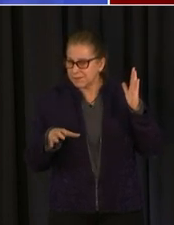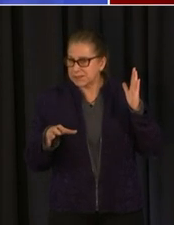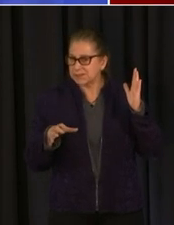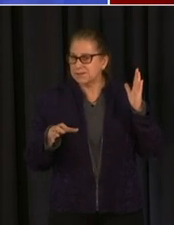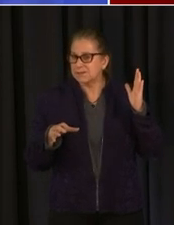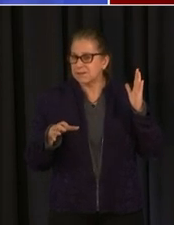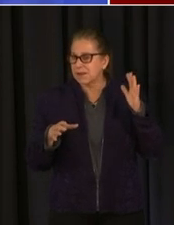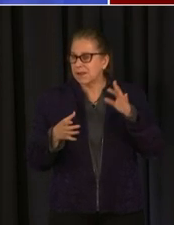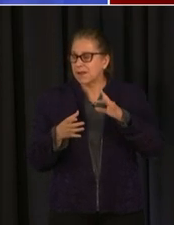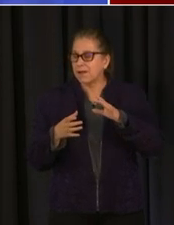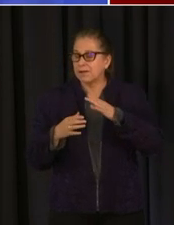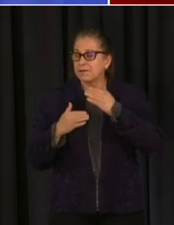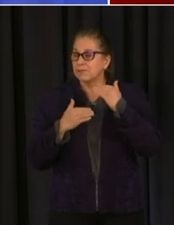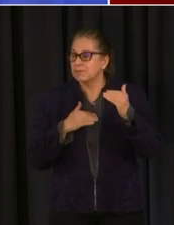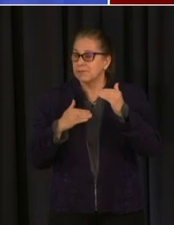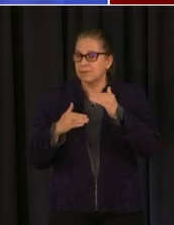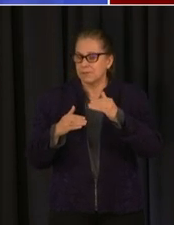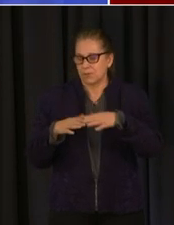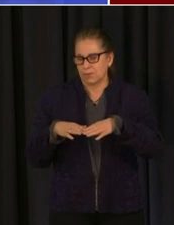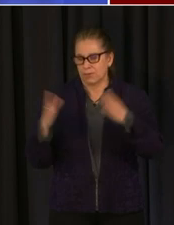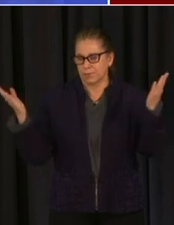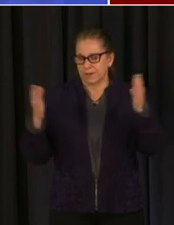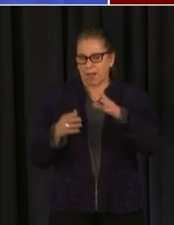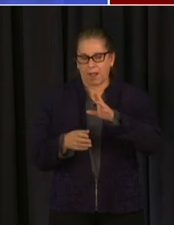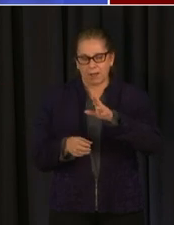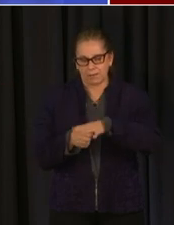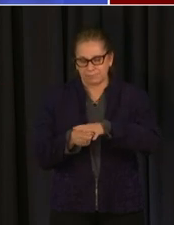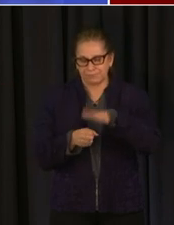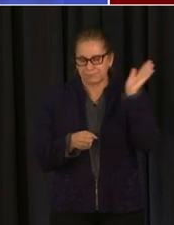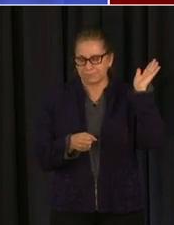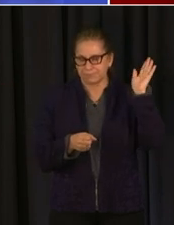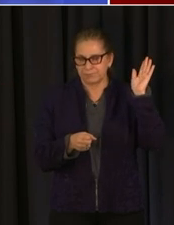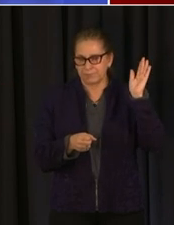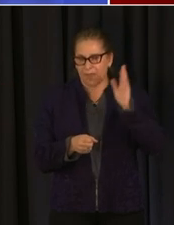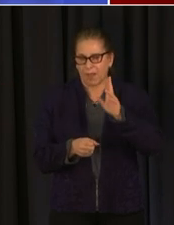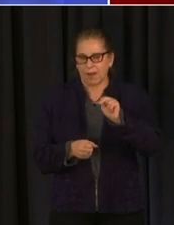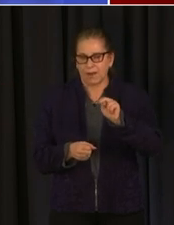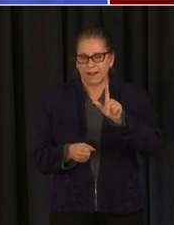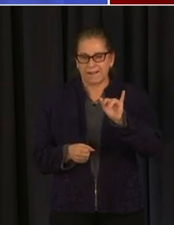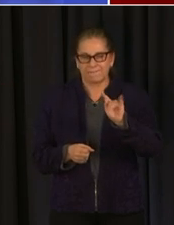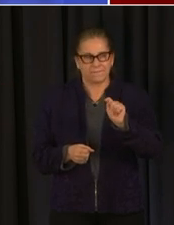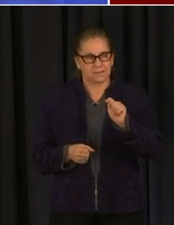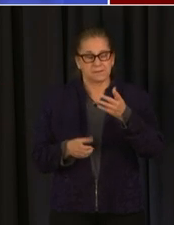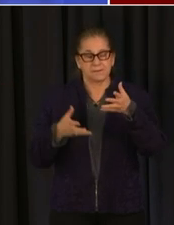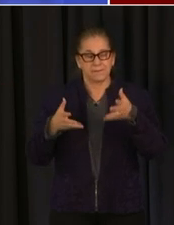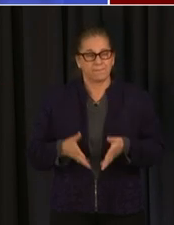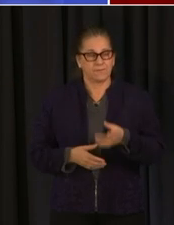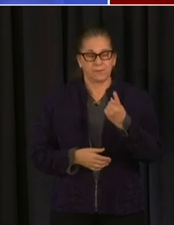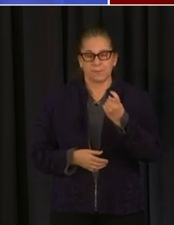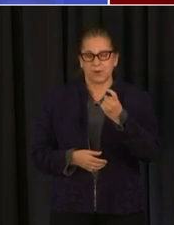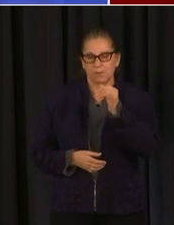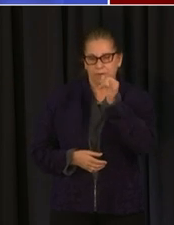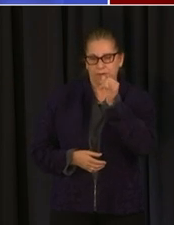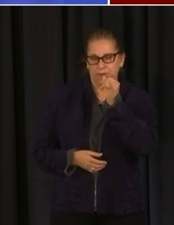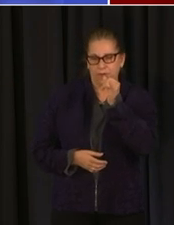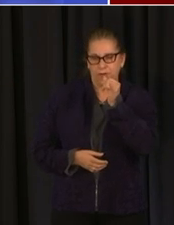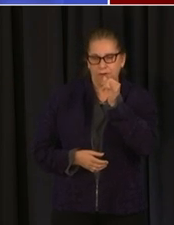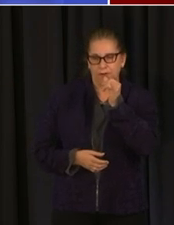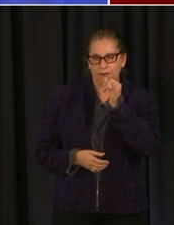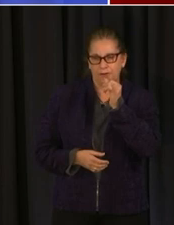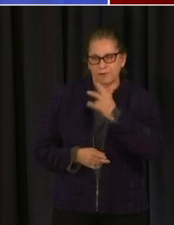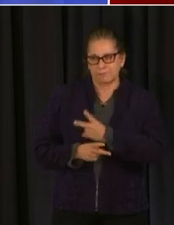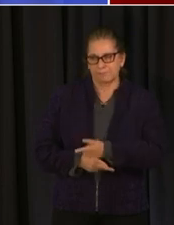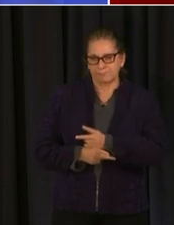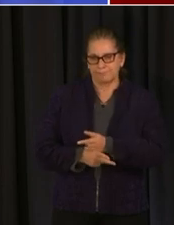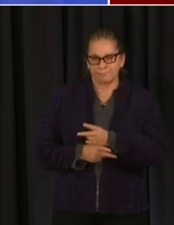will be lifted from those activities with the exception of bars and nightclubs which will still have a restriction at